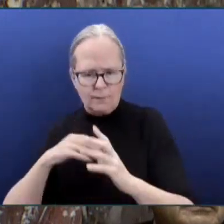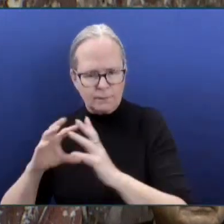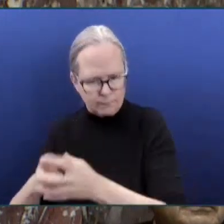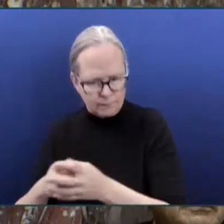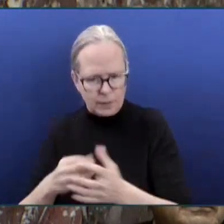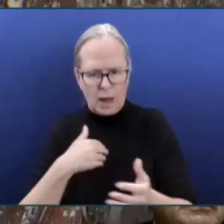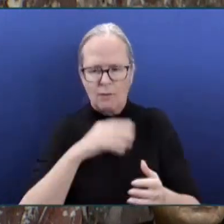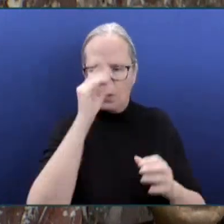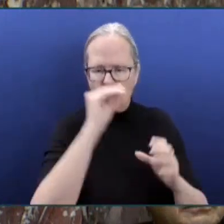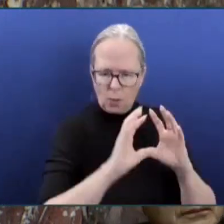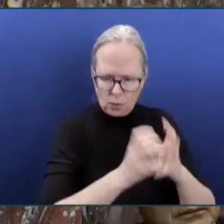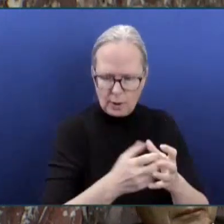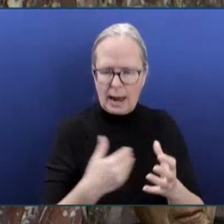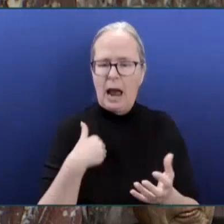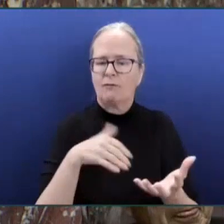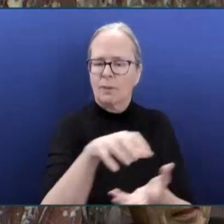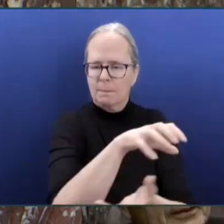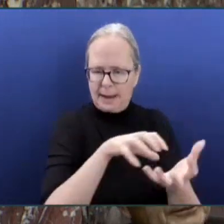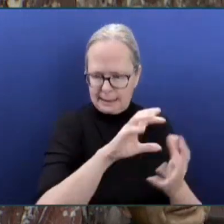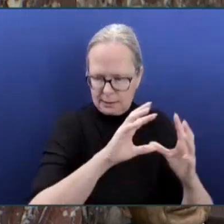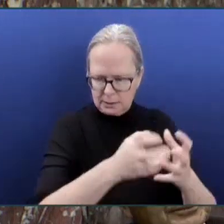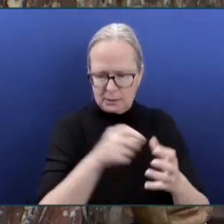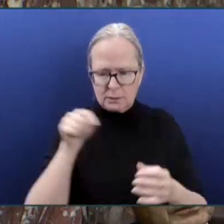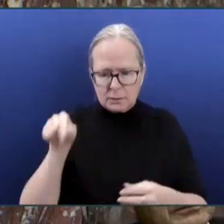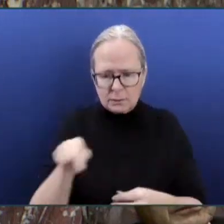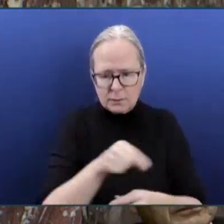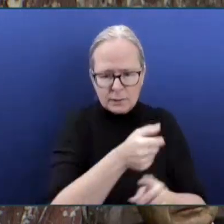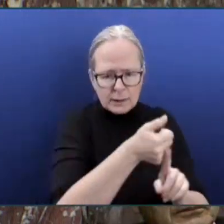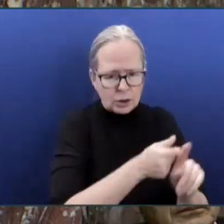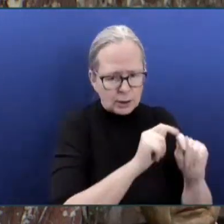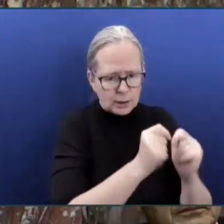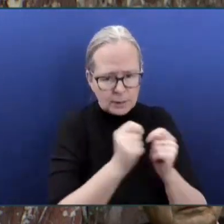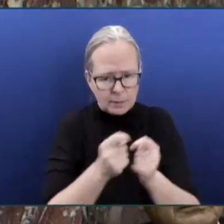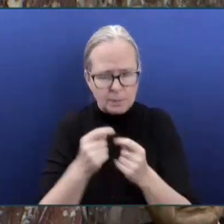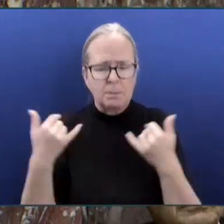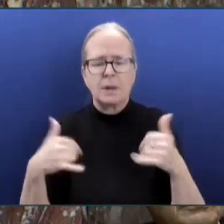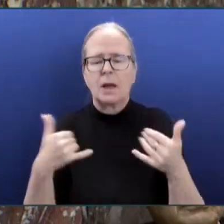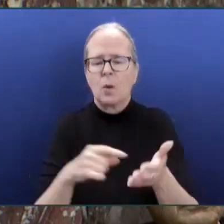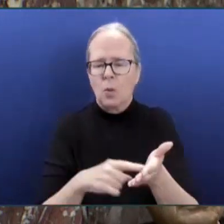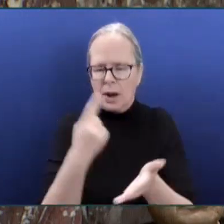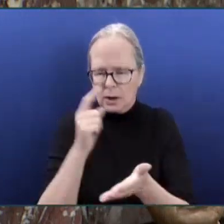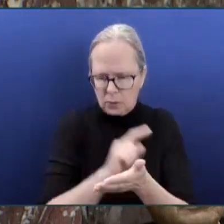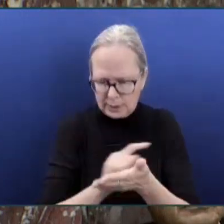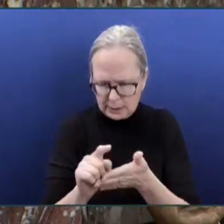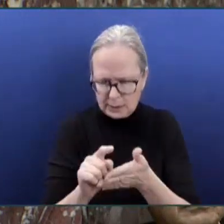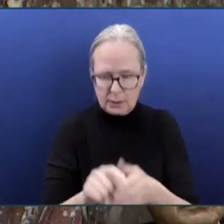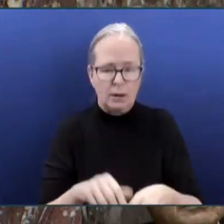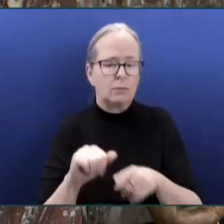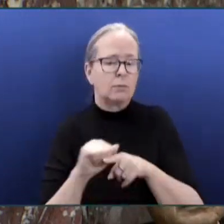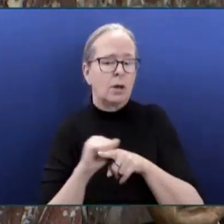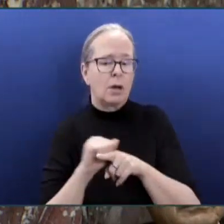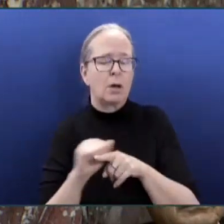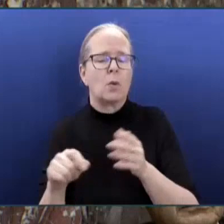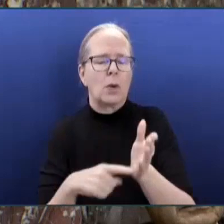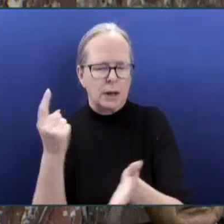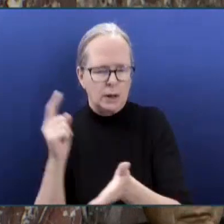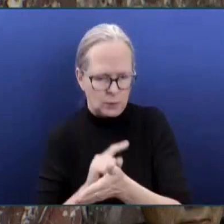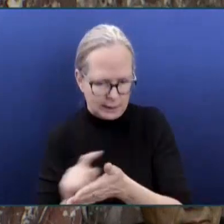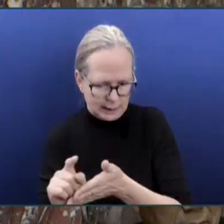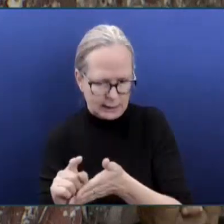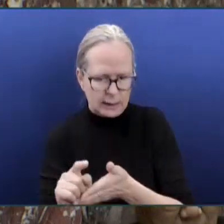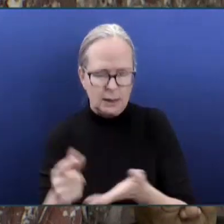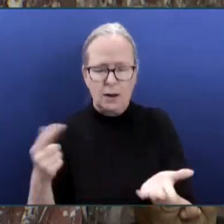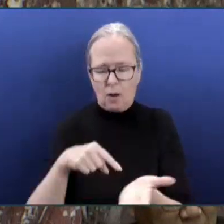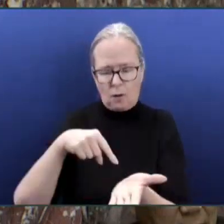per week and practice once per week. In an effort to be affordable, accessible, and inclusive, Richmond Cosm Floor Hockey creates a